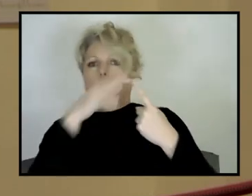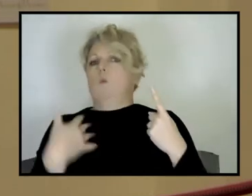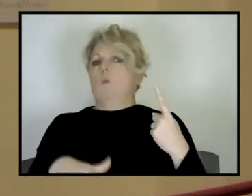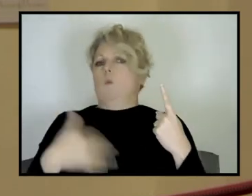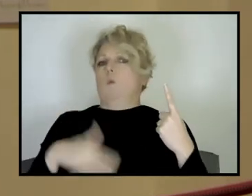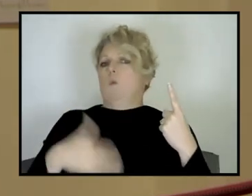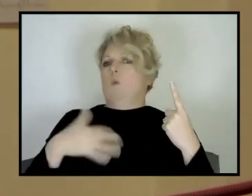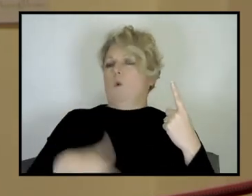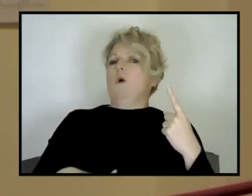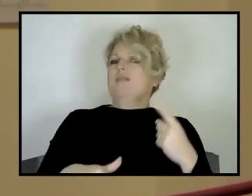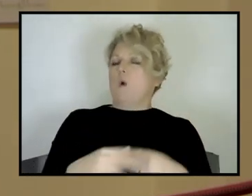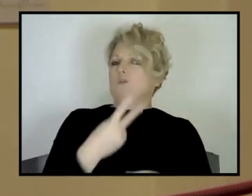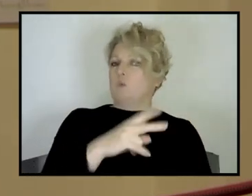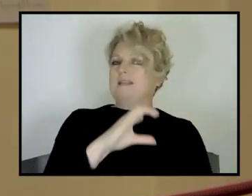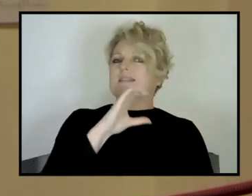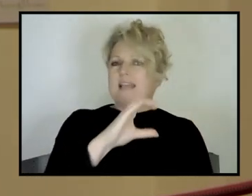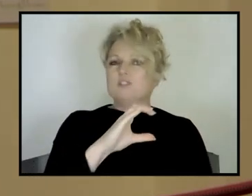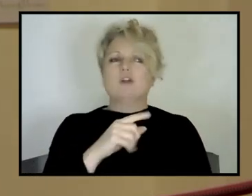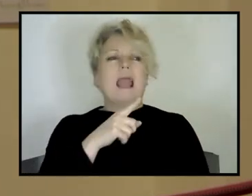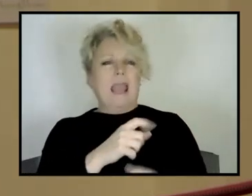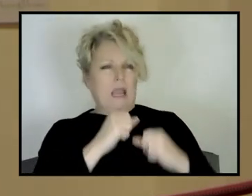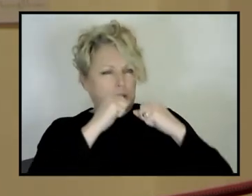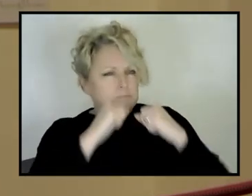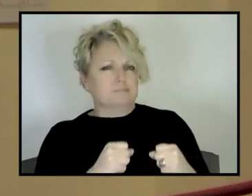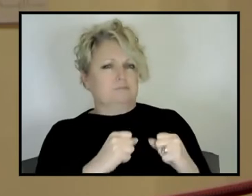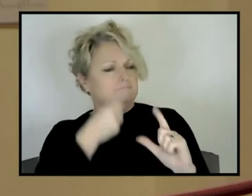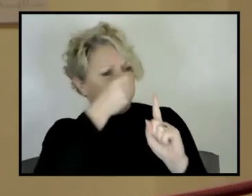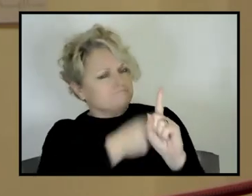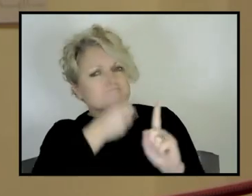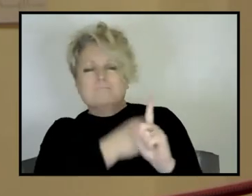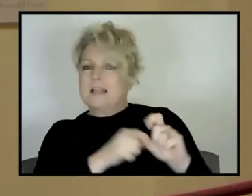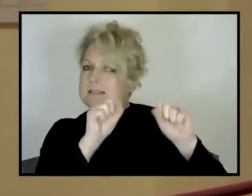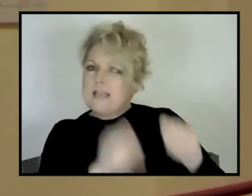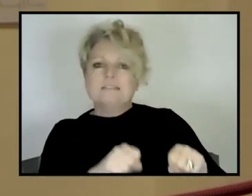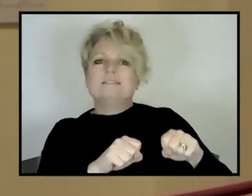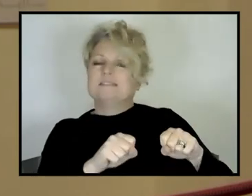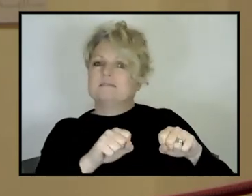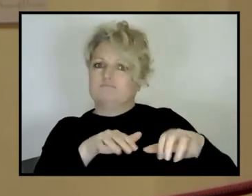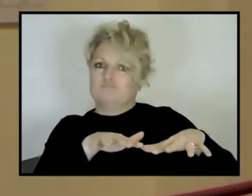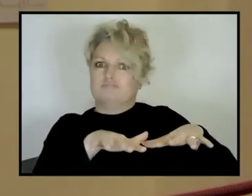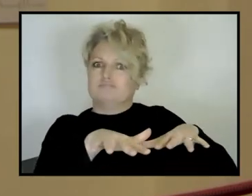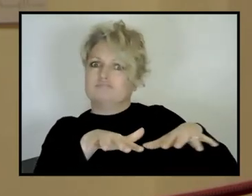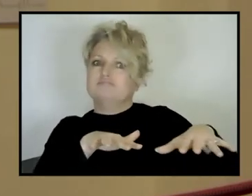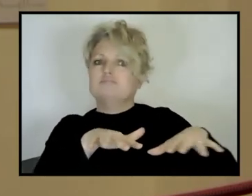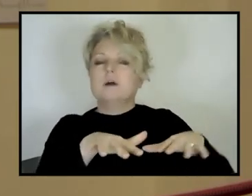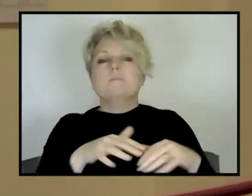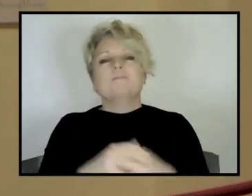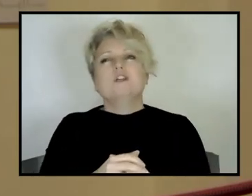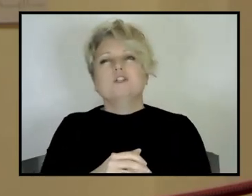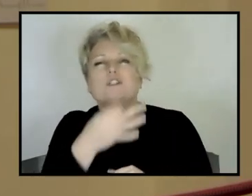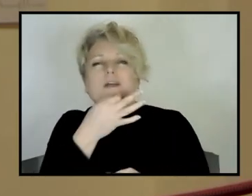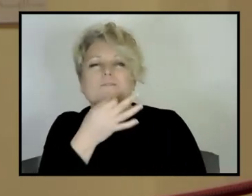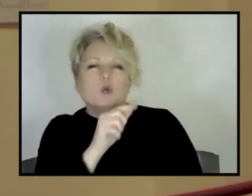the 20th century. He was a firm believer in continental drift. And Alex Dutoit in South Africa, there were just this small number who,